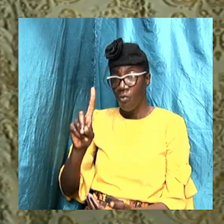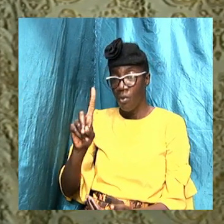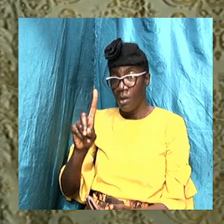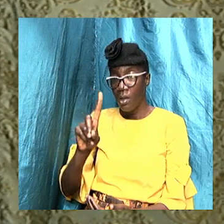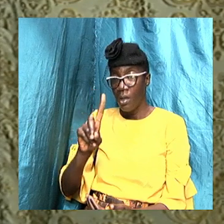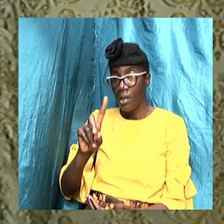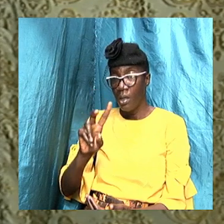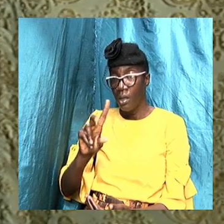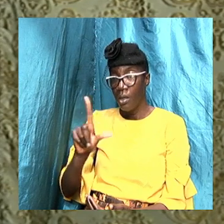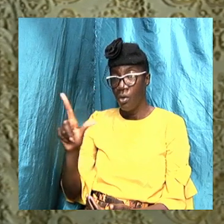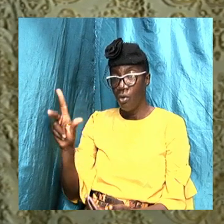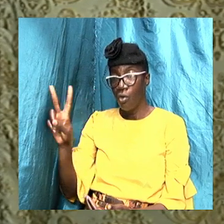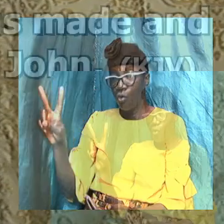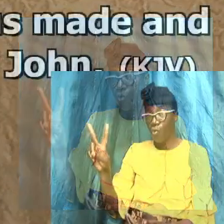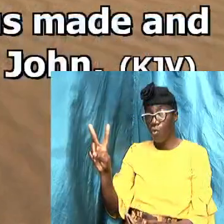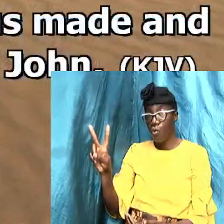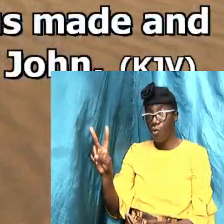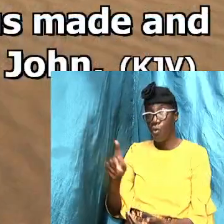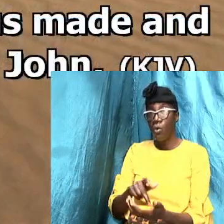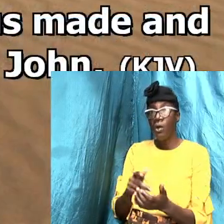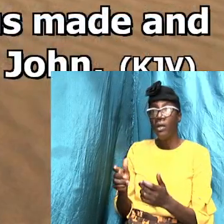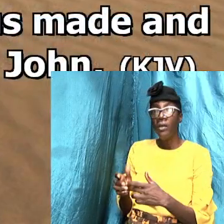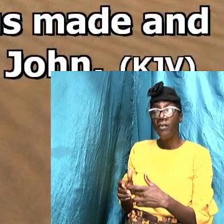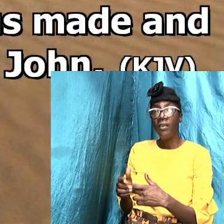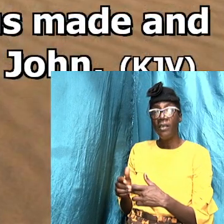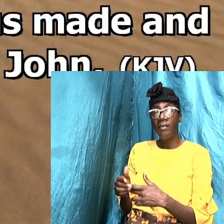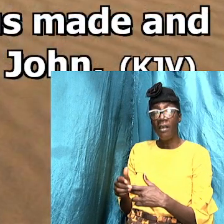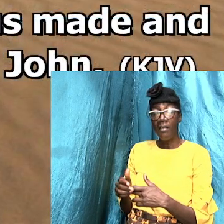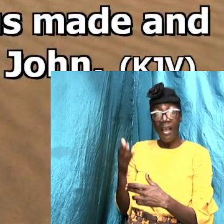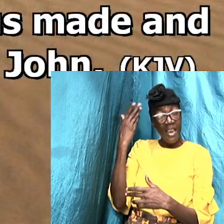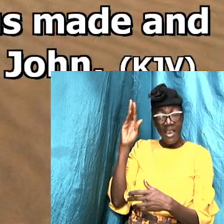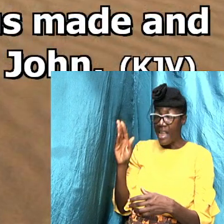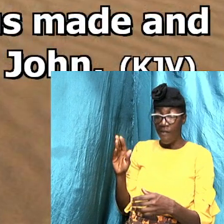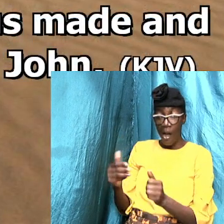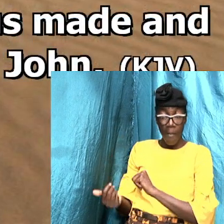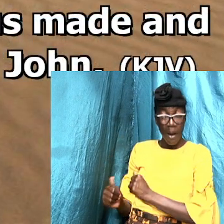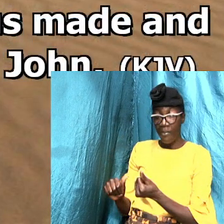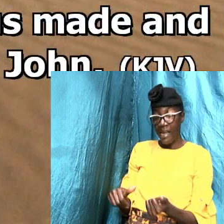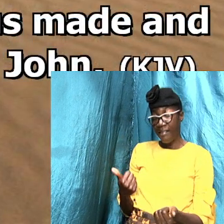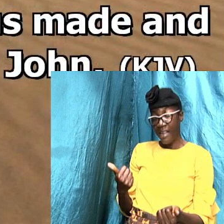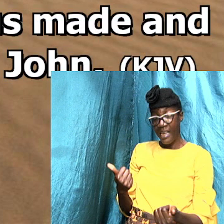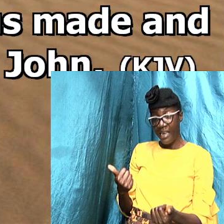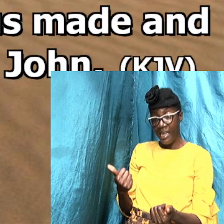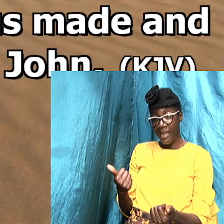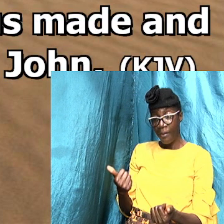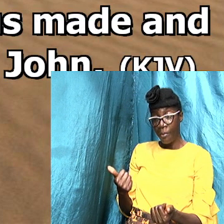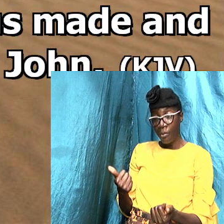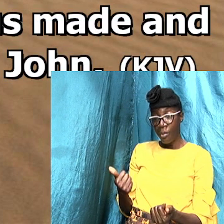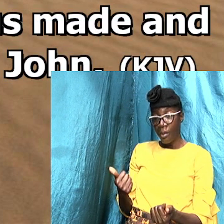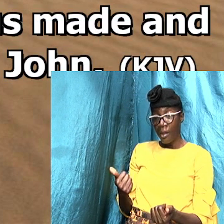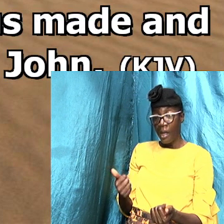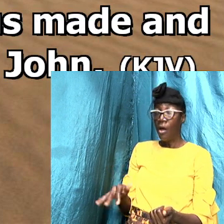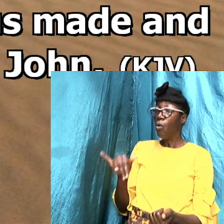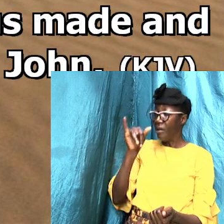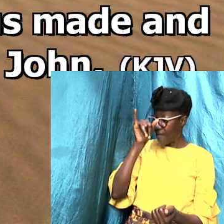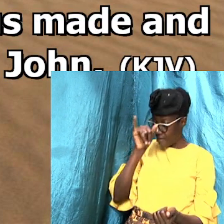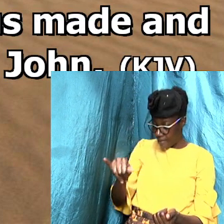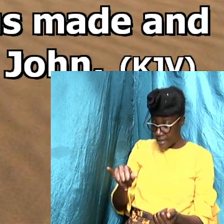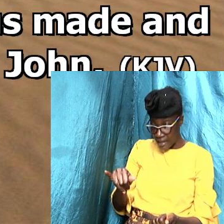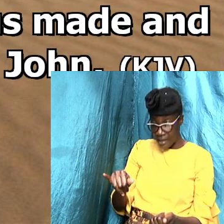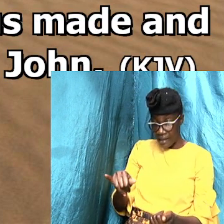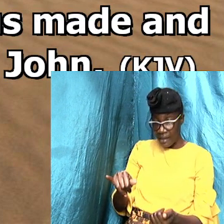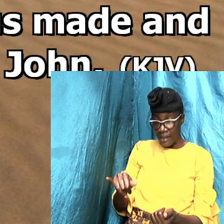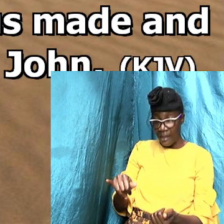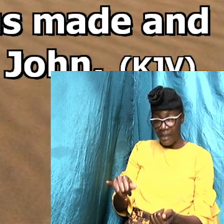So Jesus, though he baptized none, baptism was accredited that, yes, that he baptized